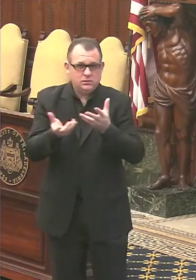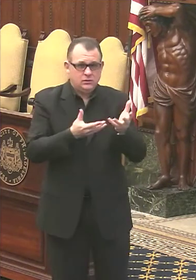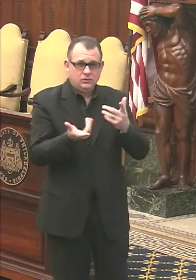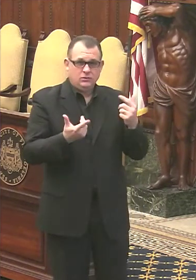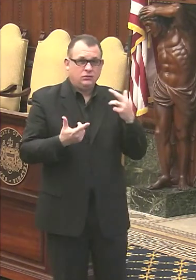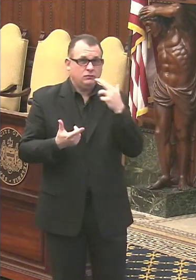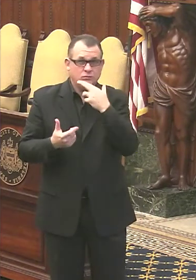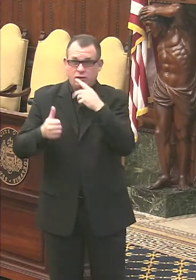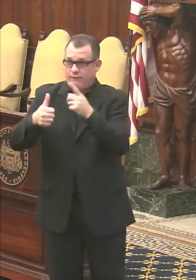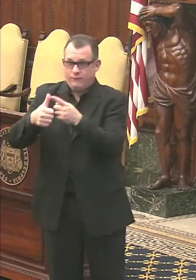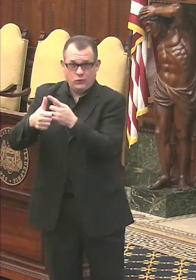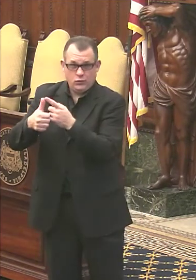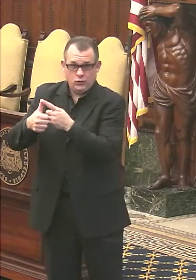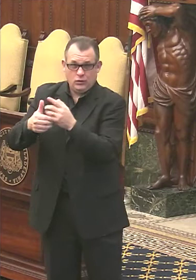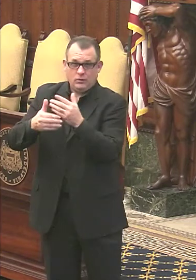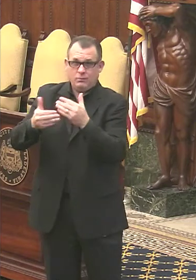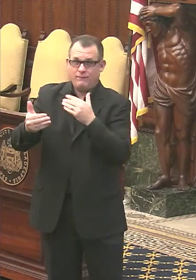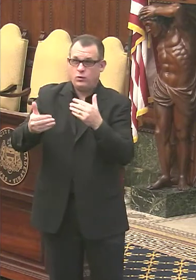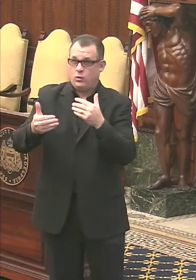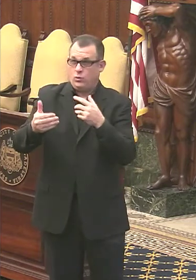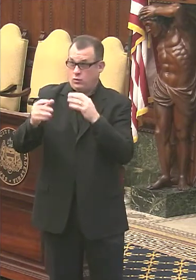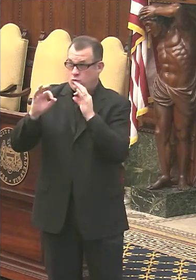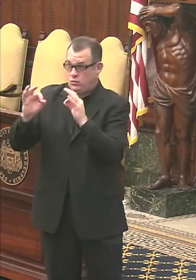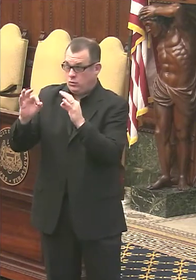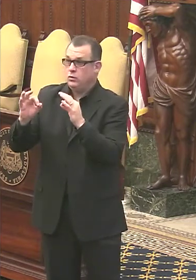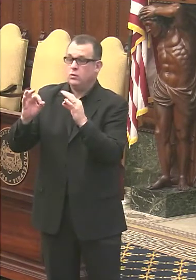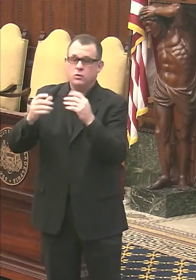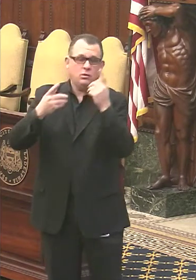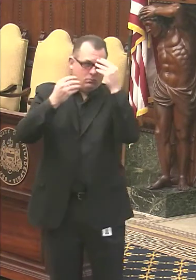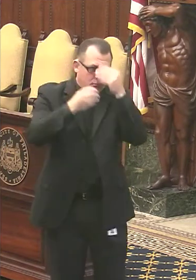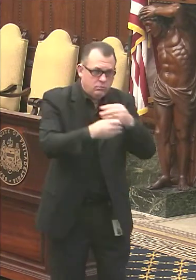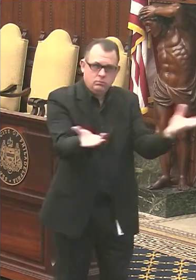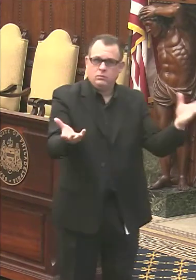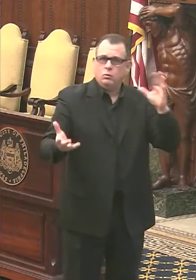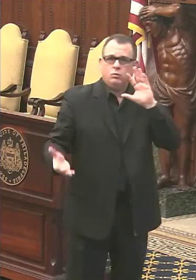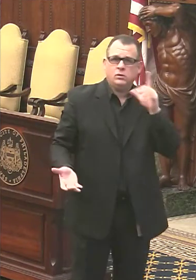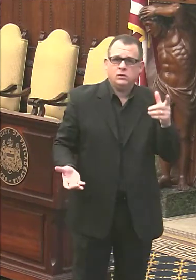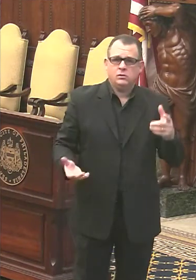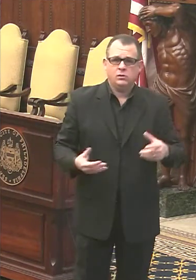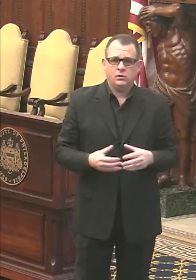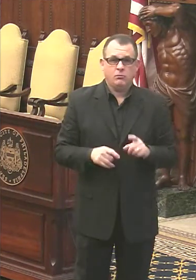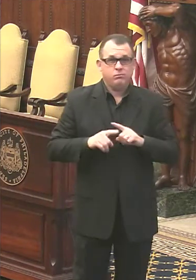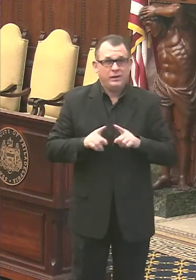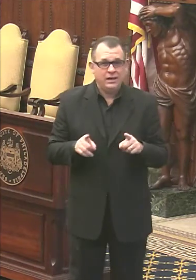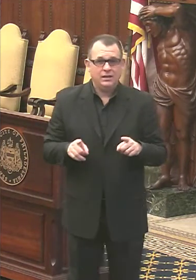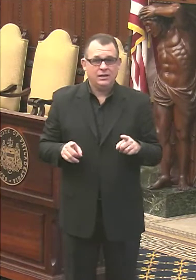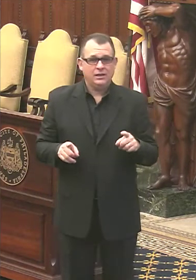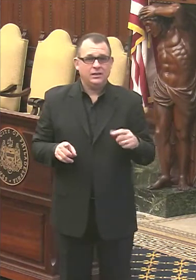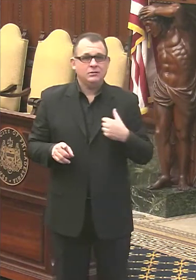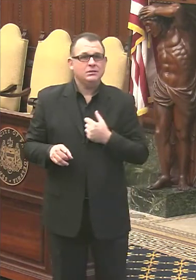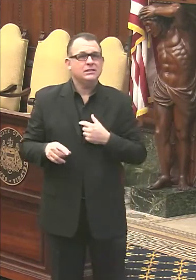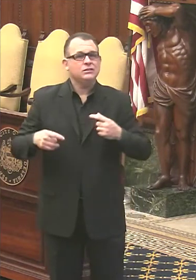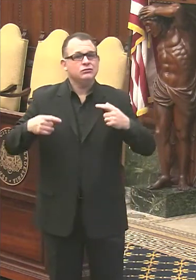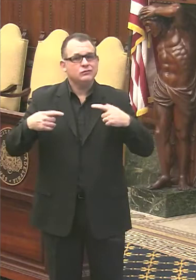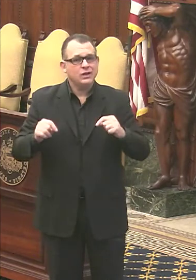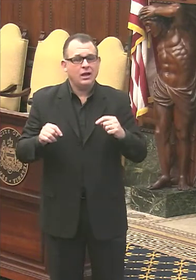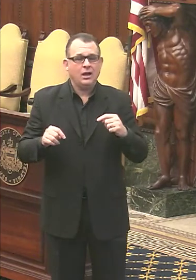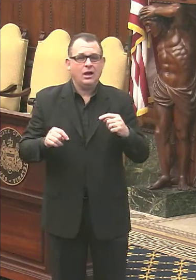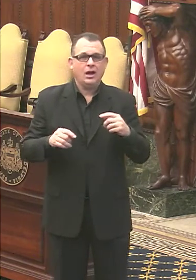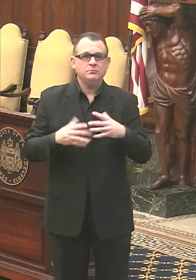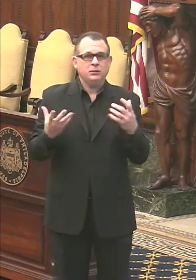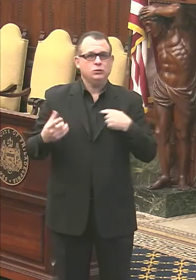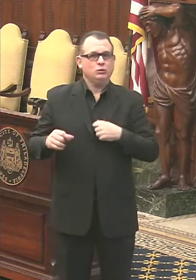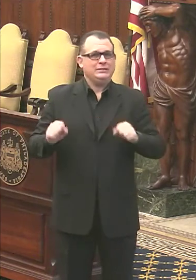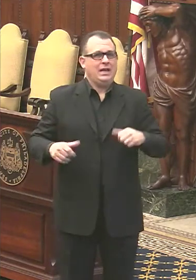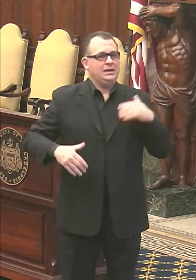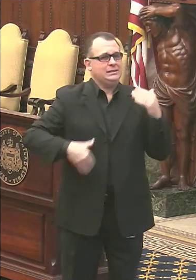first before we release it because it's kind of complicated. Uh, but, uh, I'd only say we're trying to do as quickly as possible. Okay. And